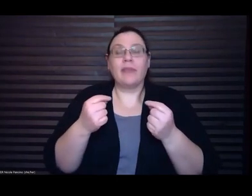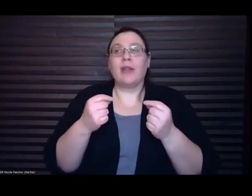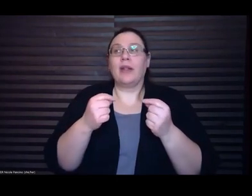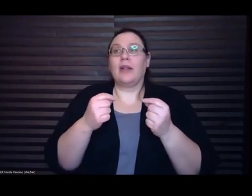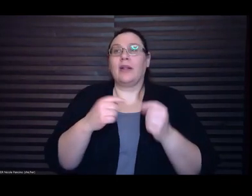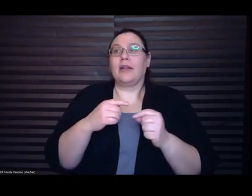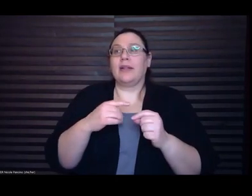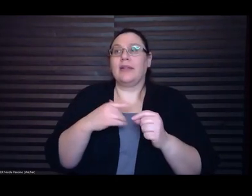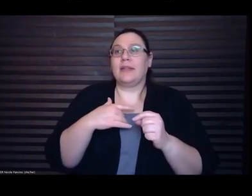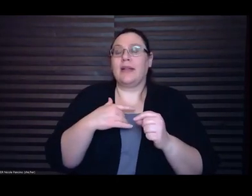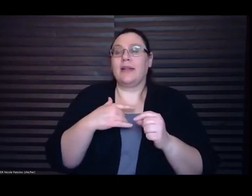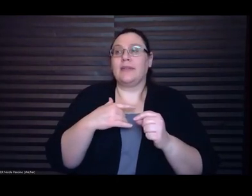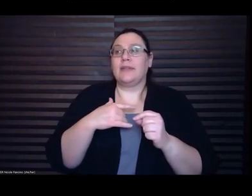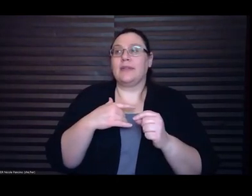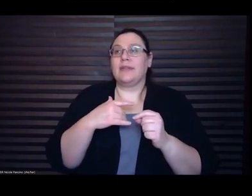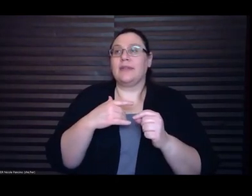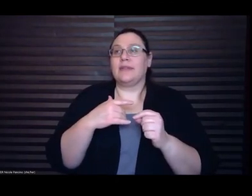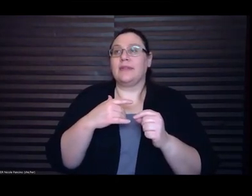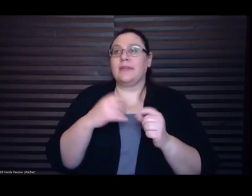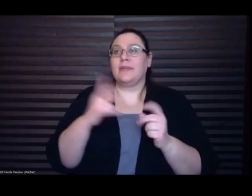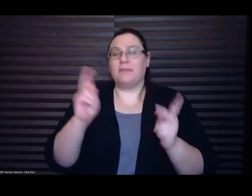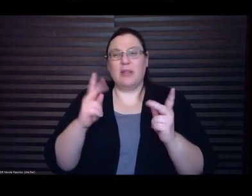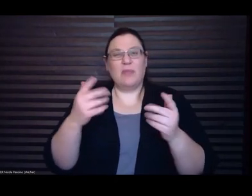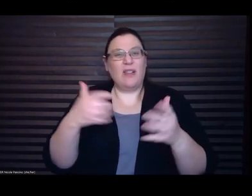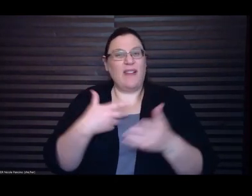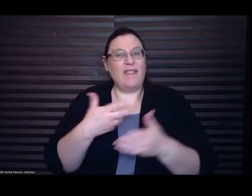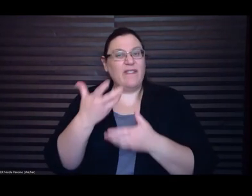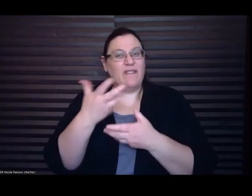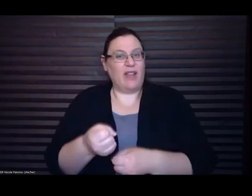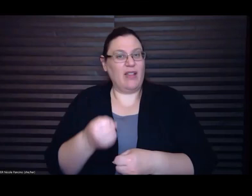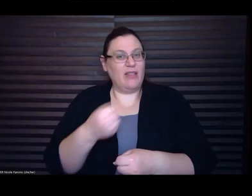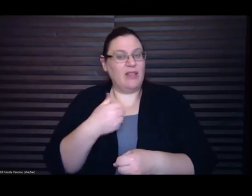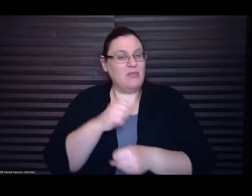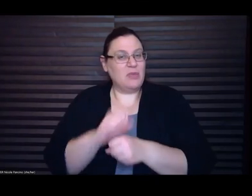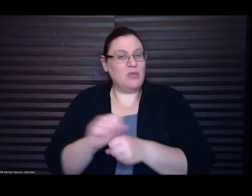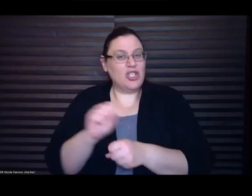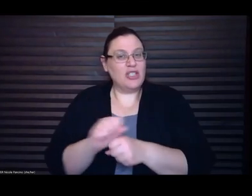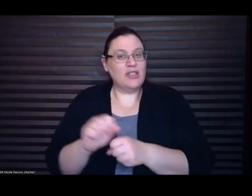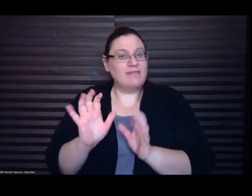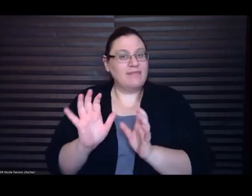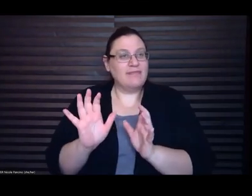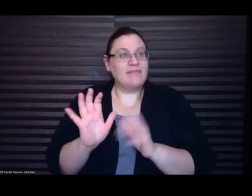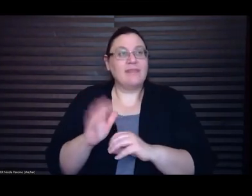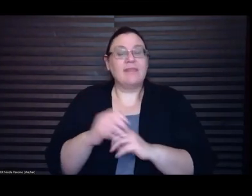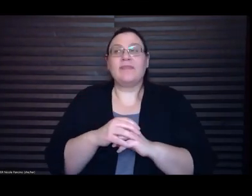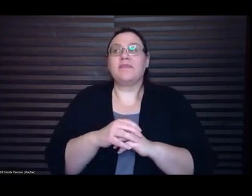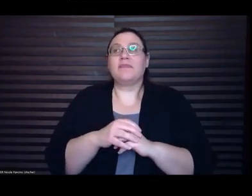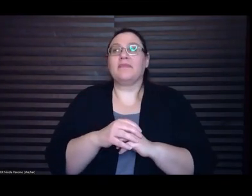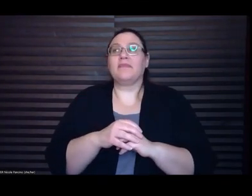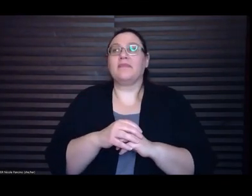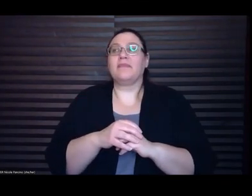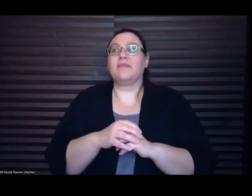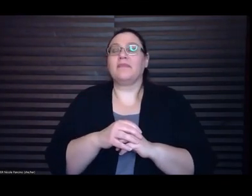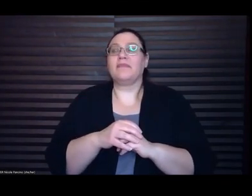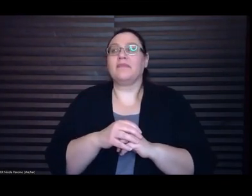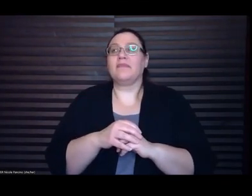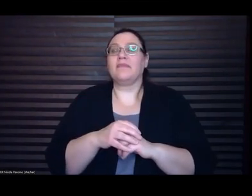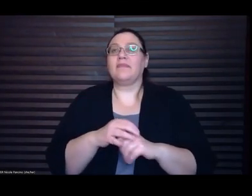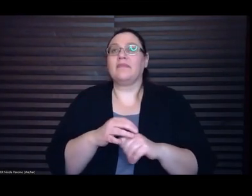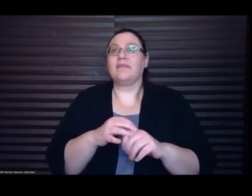my work and that my that you know that it it resonated with with some people which